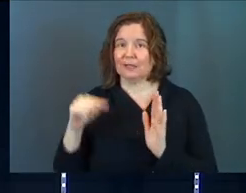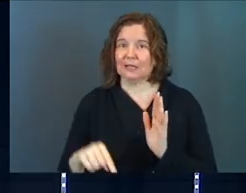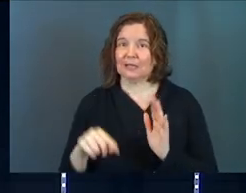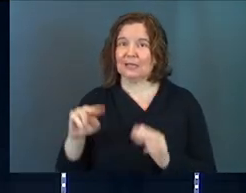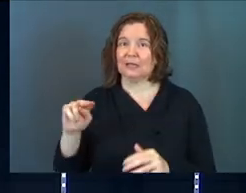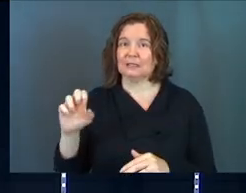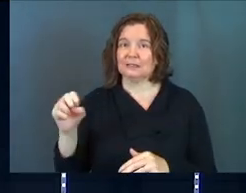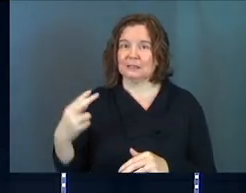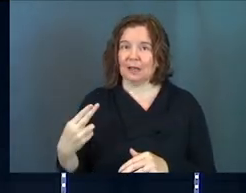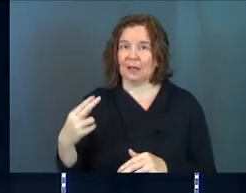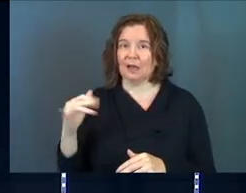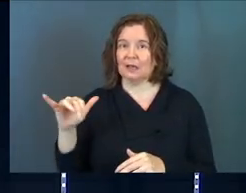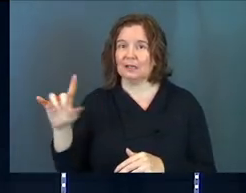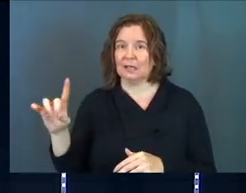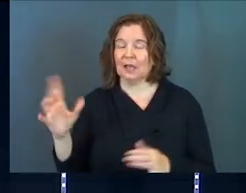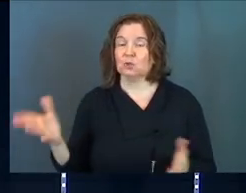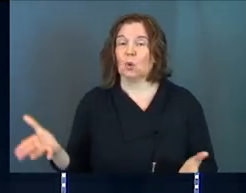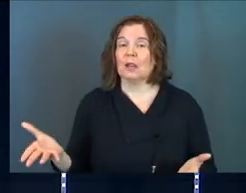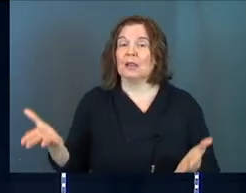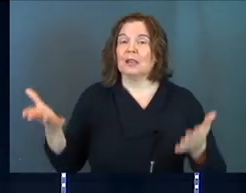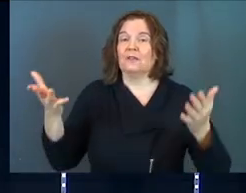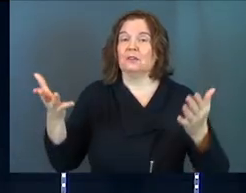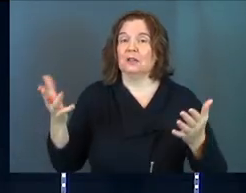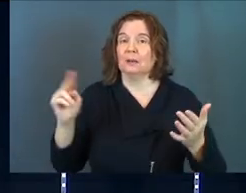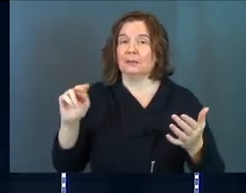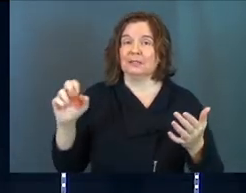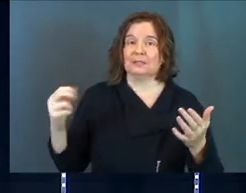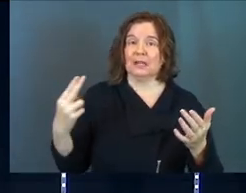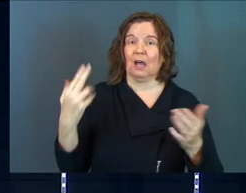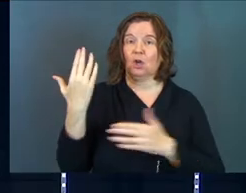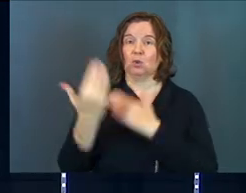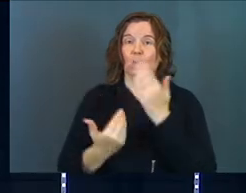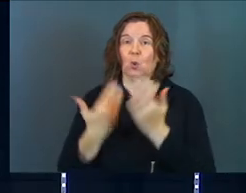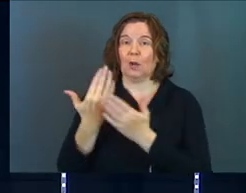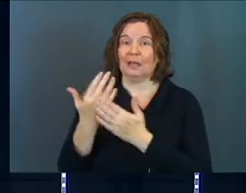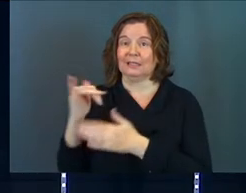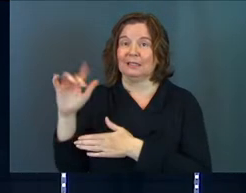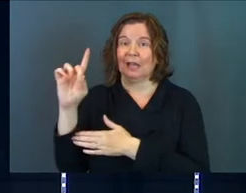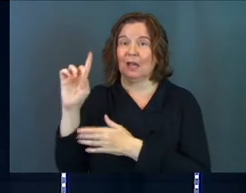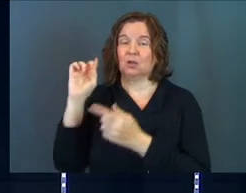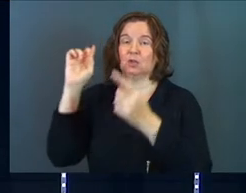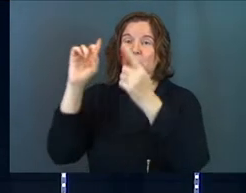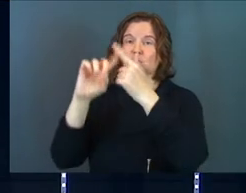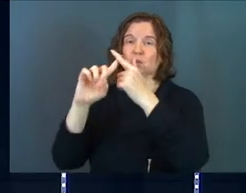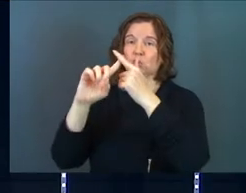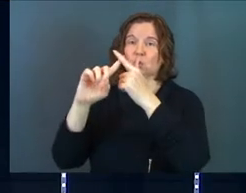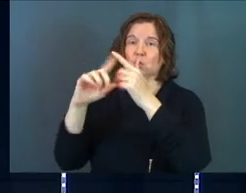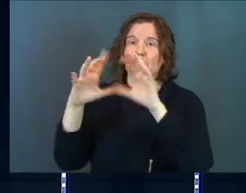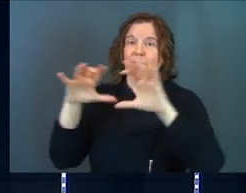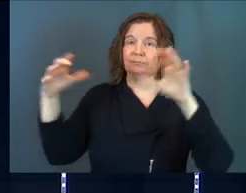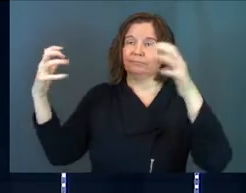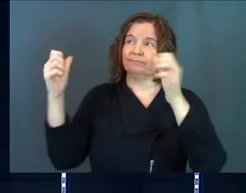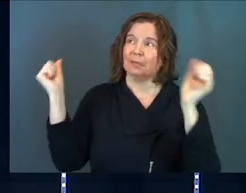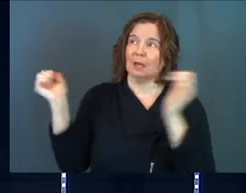nassah and yod, right? Lift up, nassah, your hands, yod, toward the sanctuary and praise the Lord.